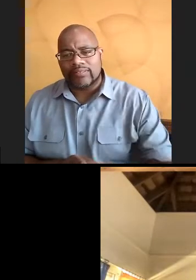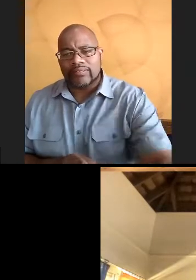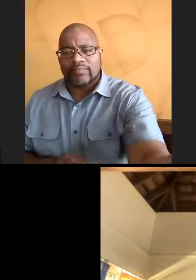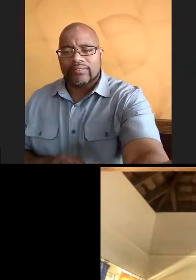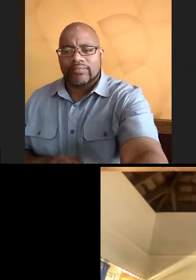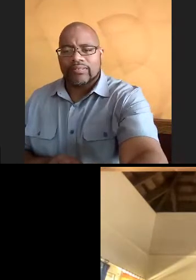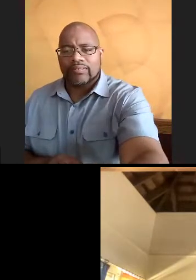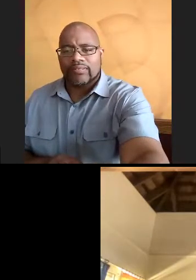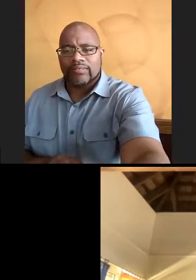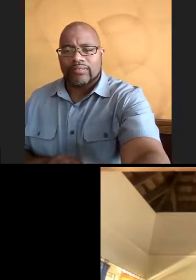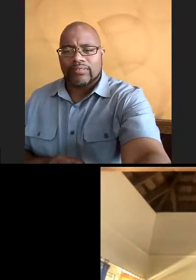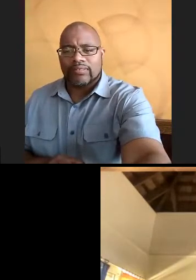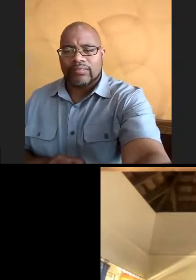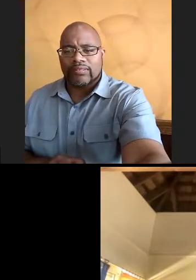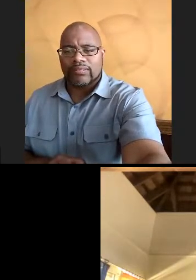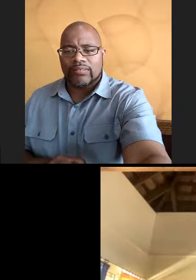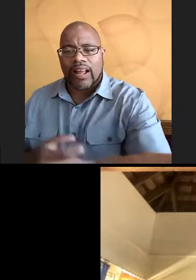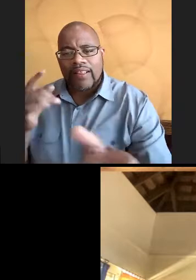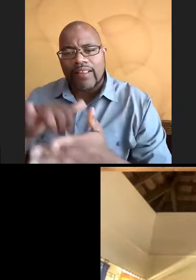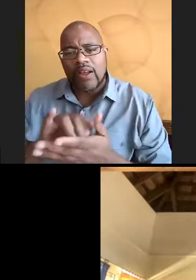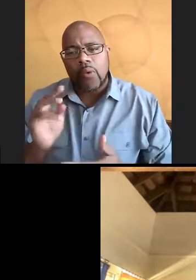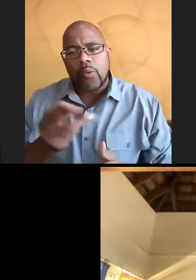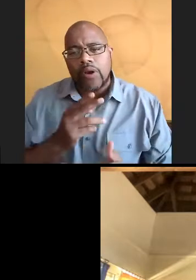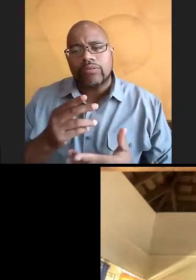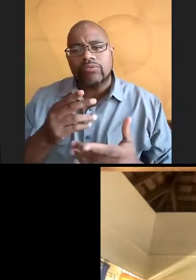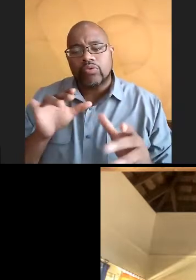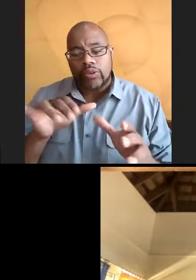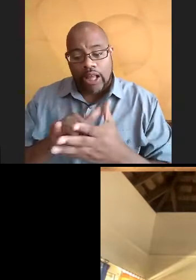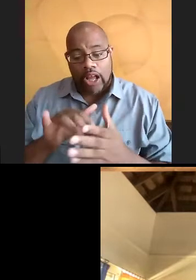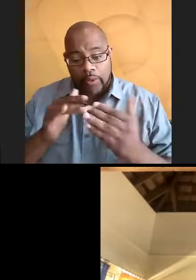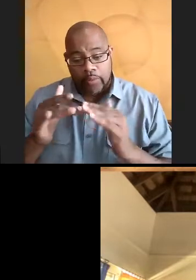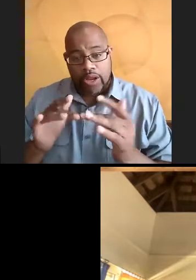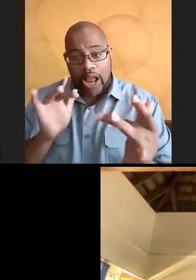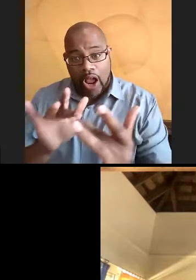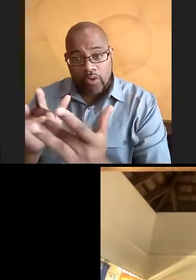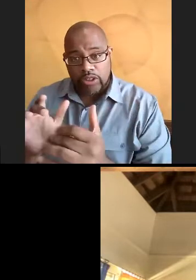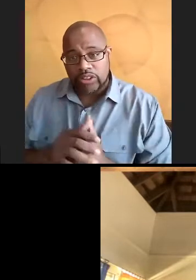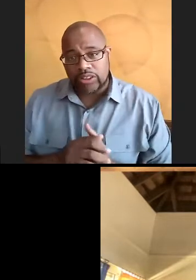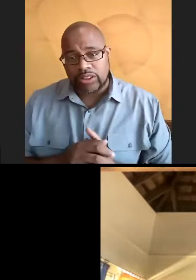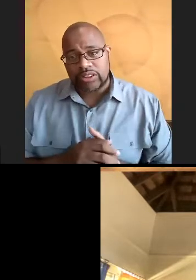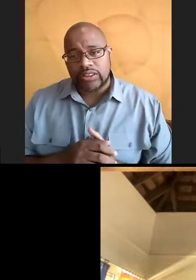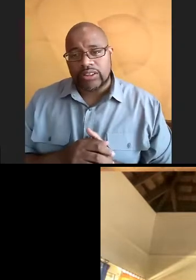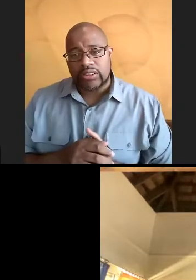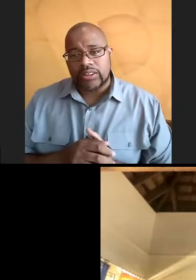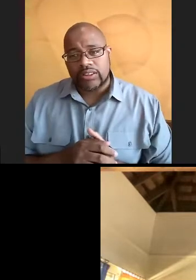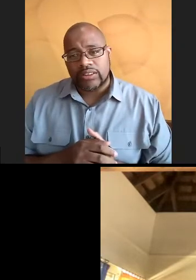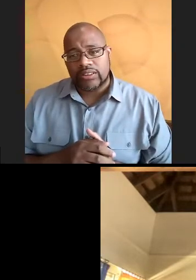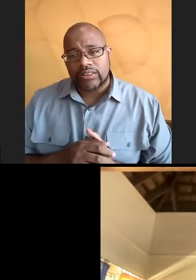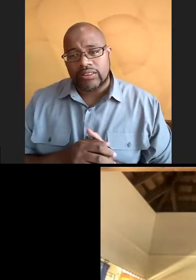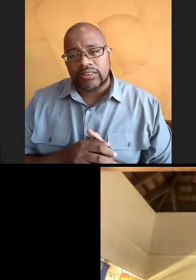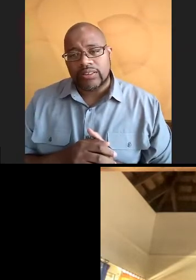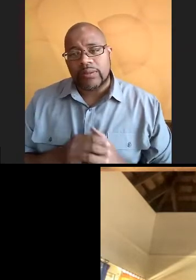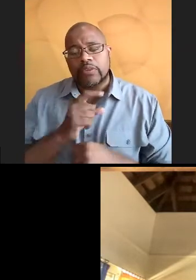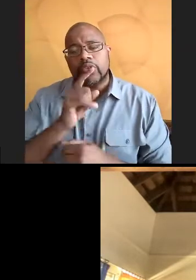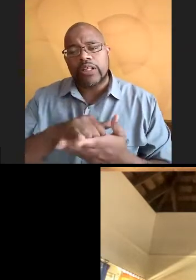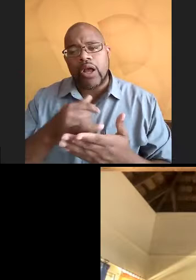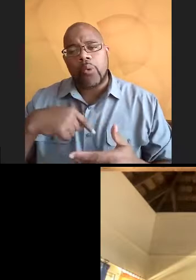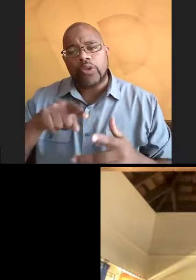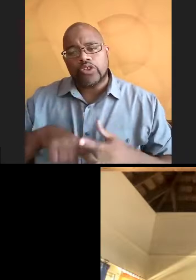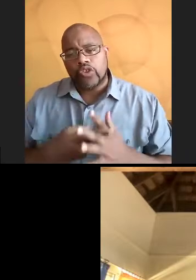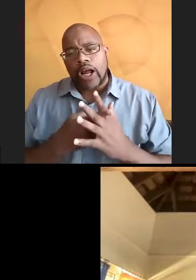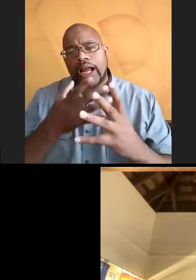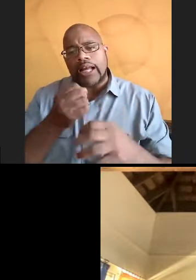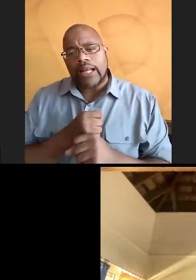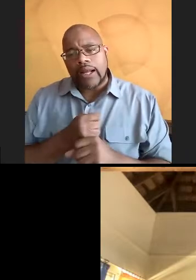has to change. And I think that when it comes to our community outreach, that's a huge goal of BIMS, making sure that we're starting to get